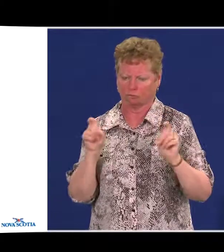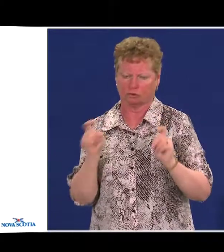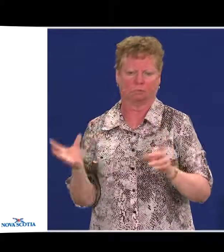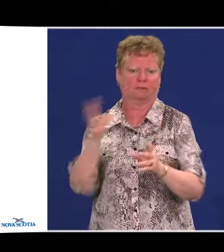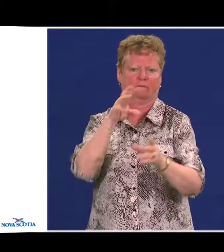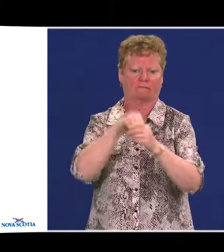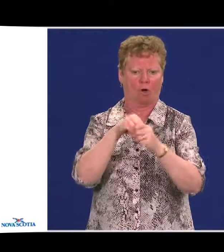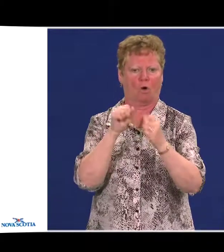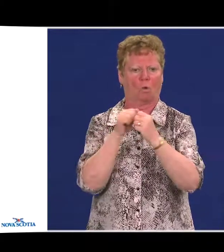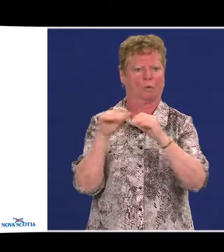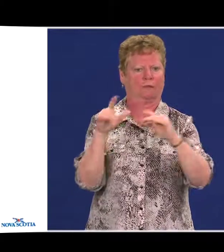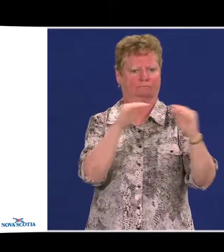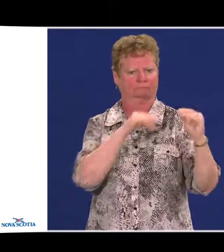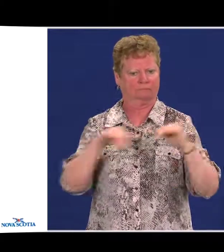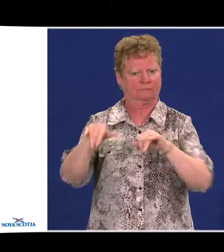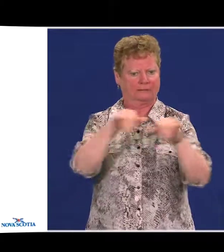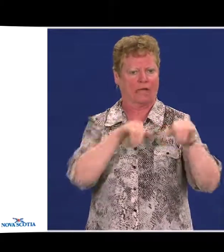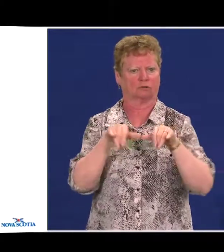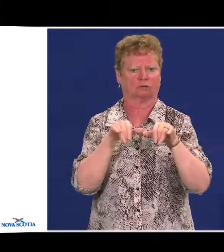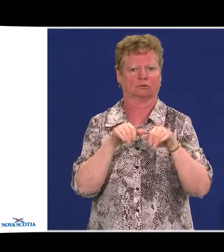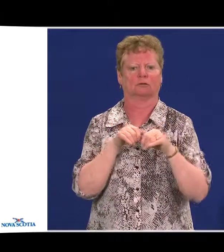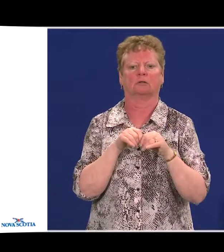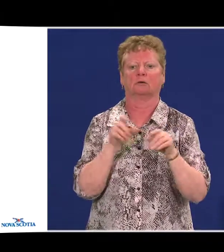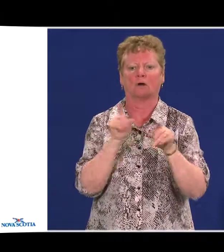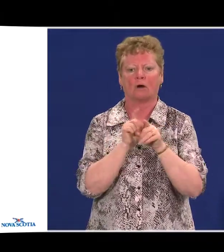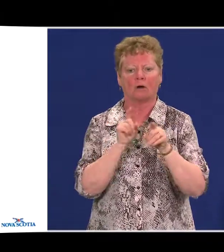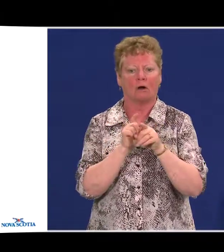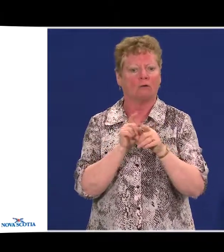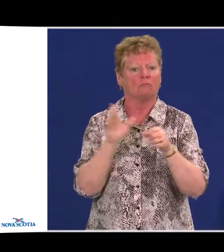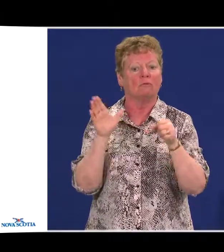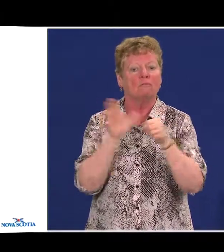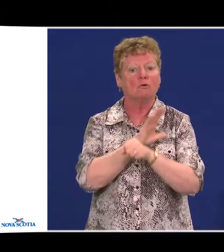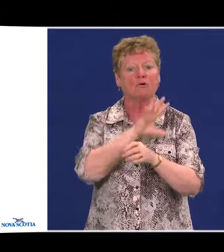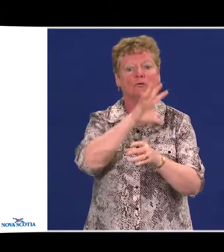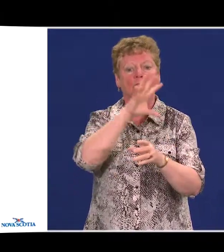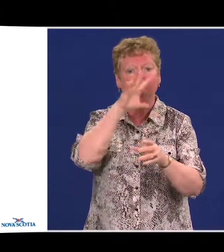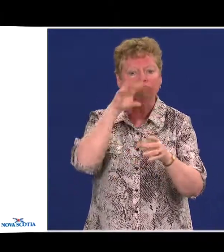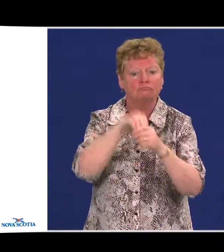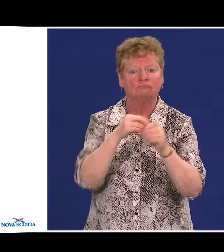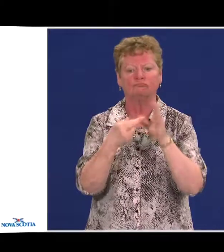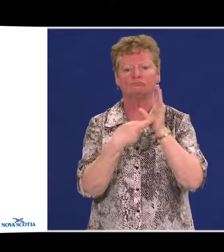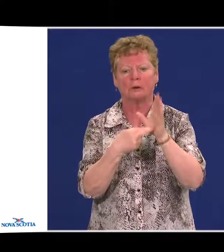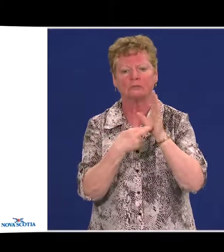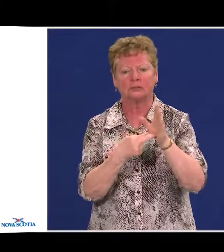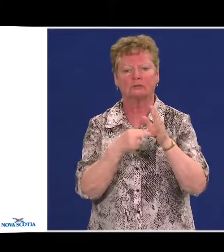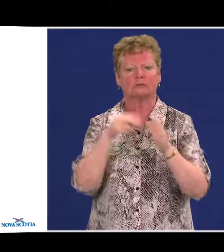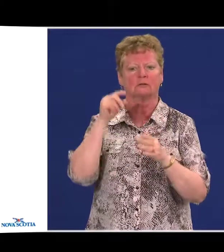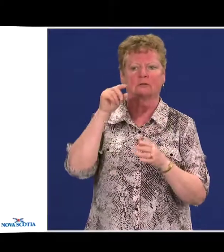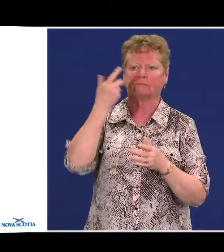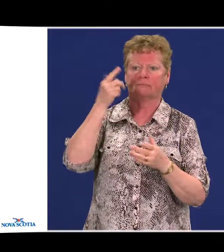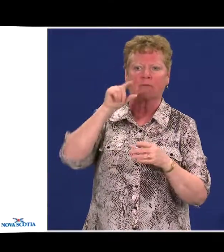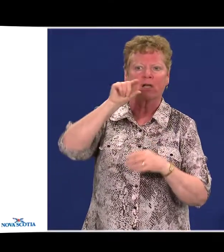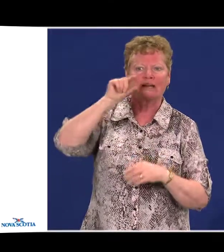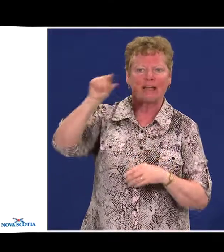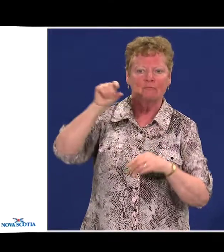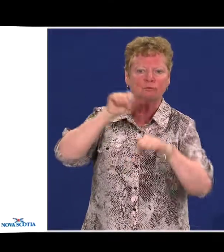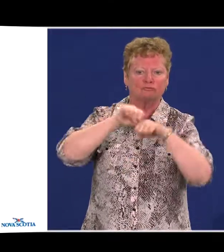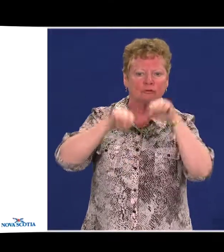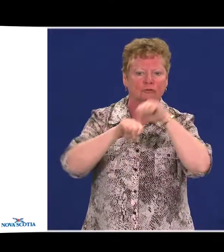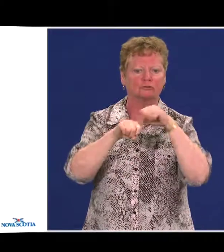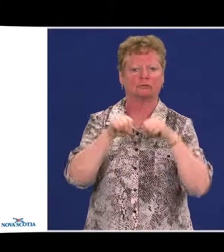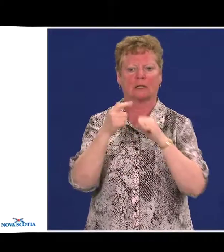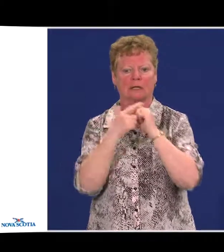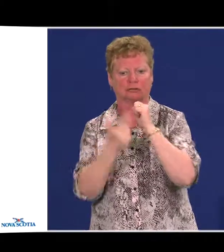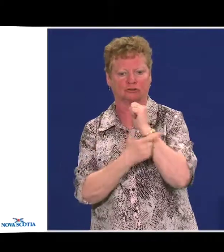including full representation in the legislation's governance structure, thus